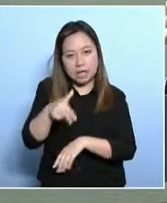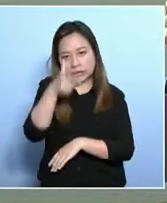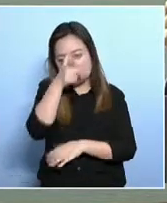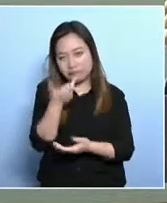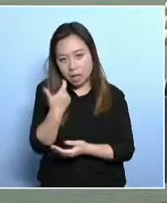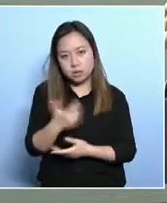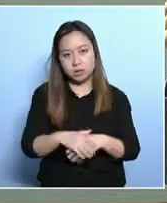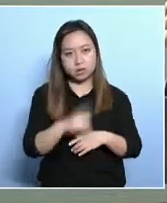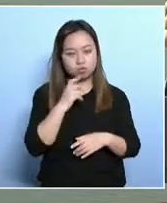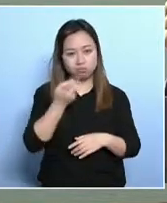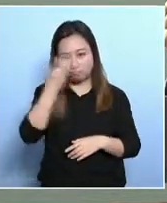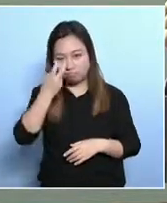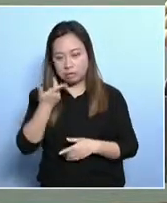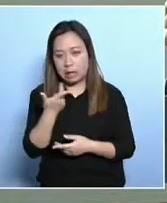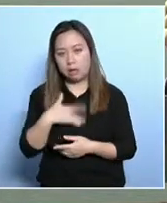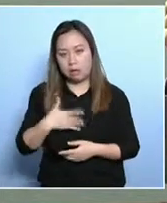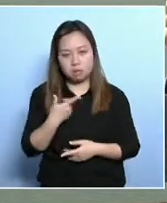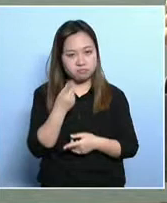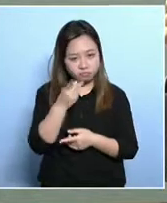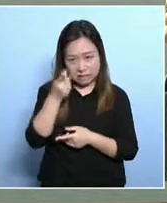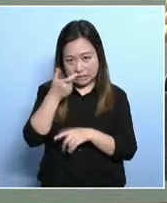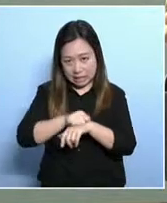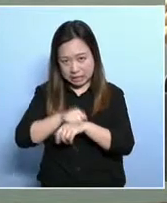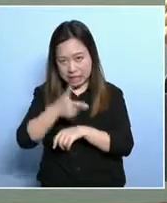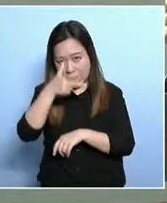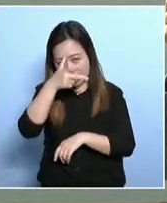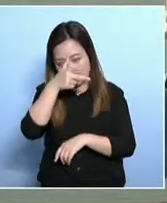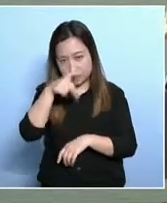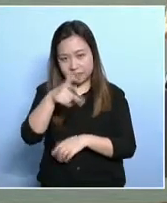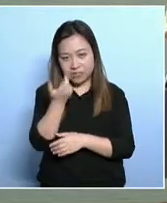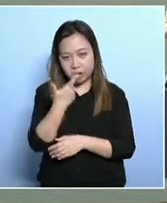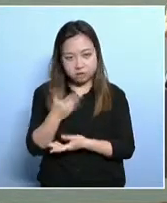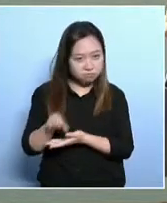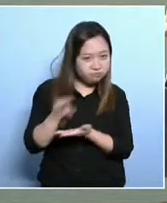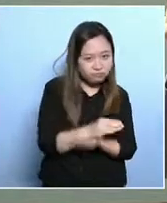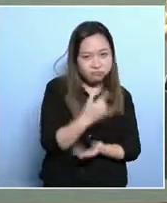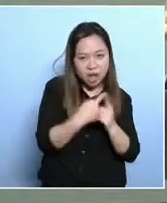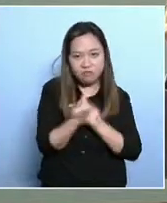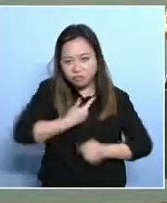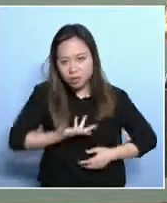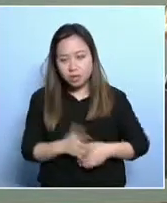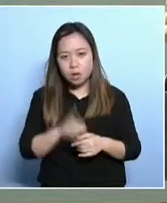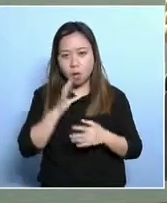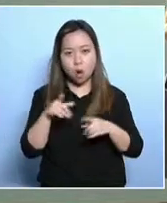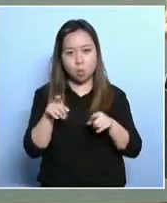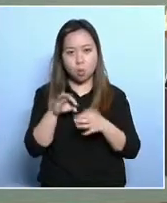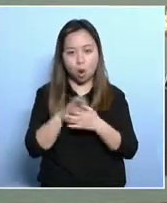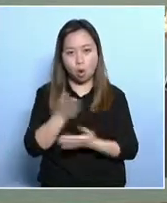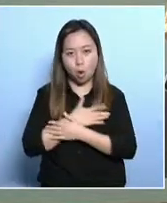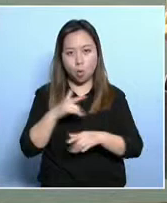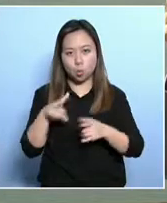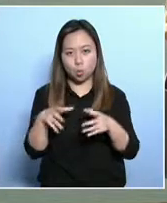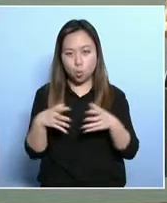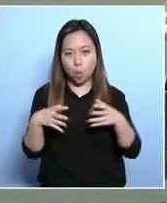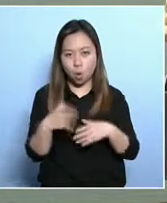grassroots to apply. And the government spends huge administrative expenses